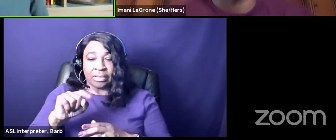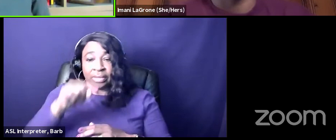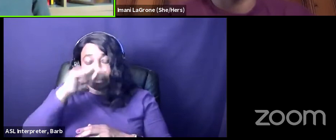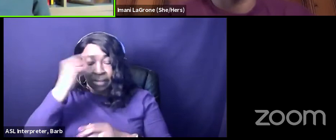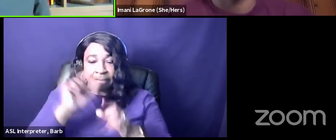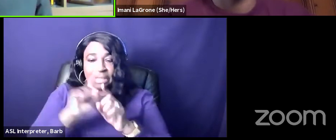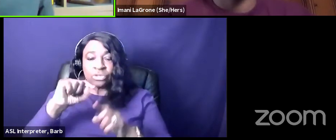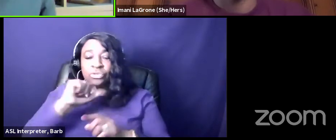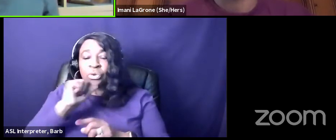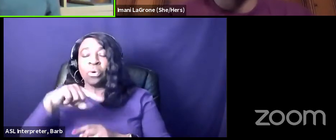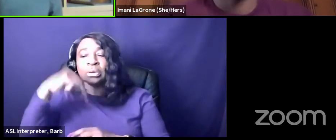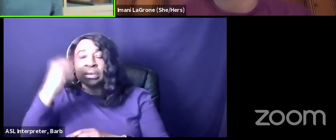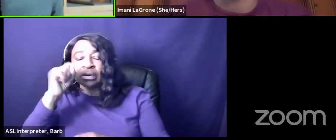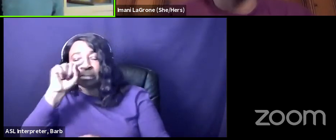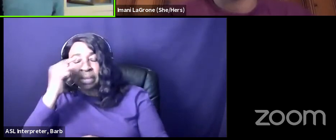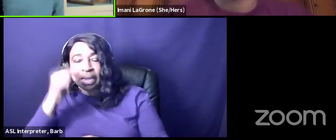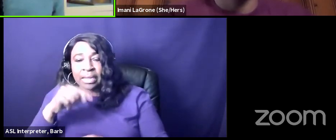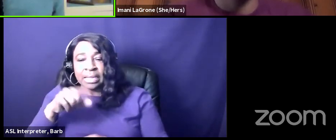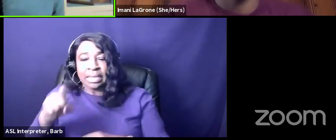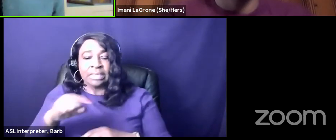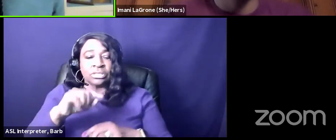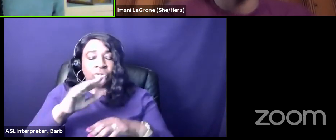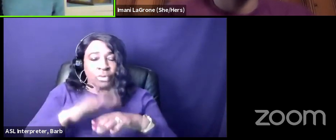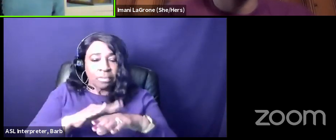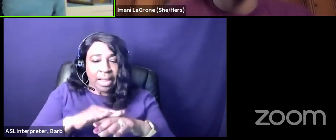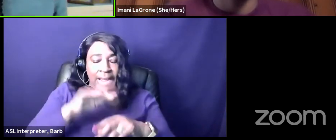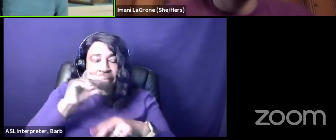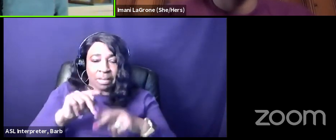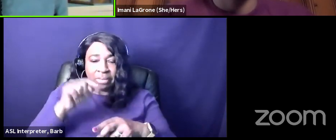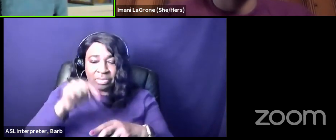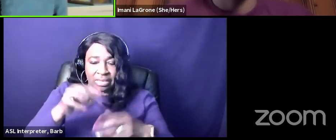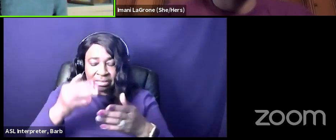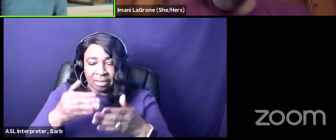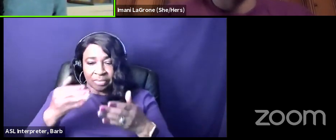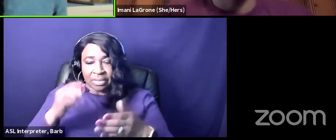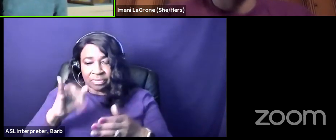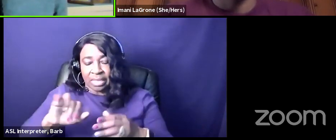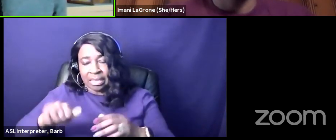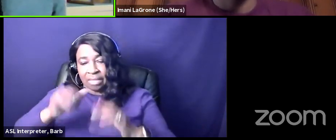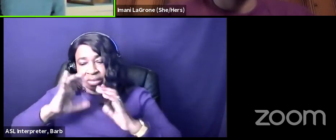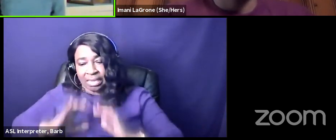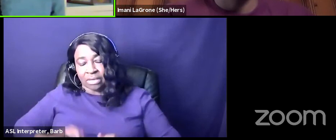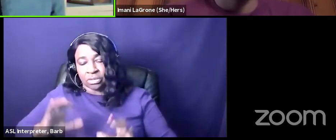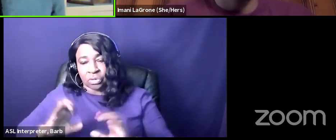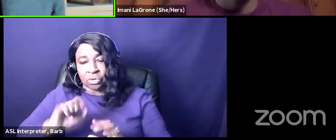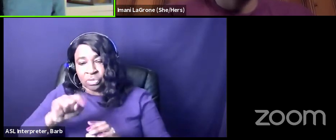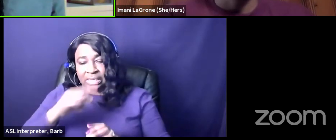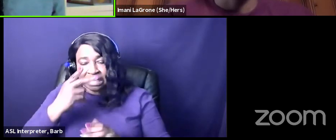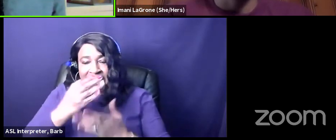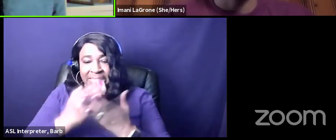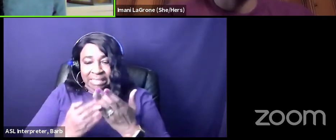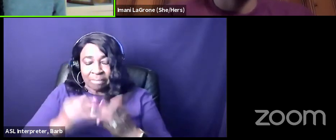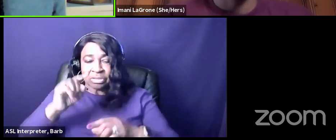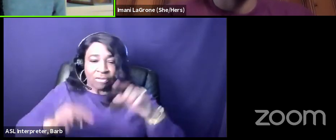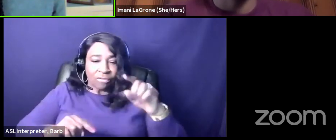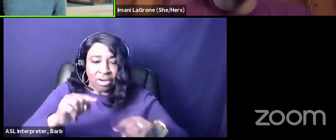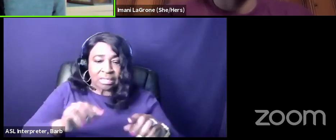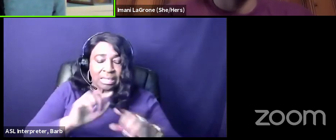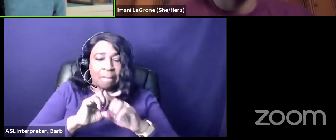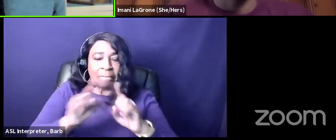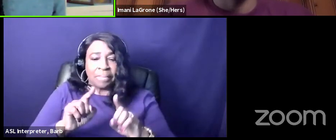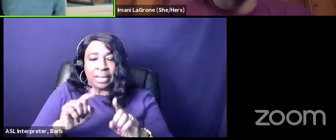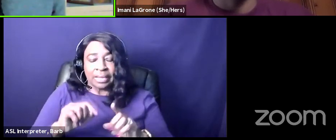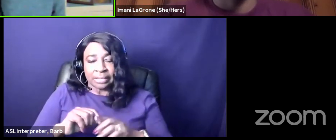because it's it doesn't remind people of the same things that that other candidates do we're seeing some some other diversity but it's been